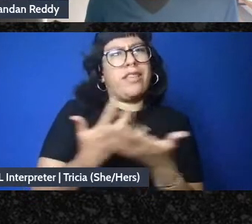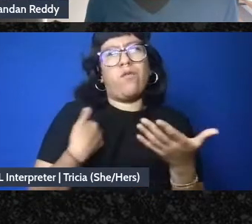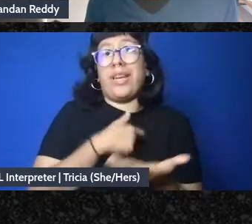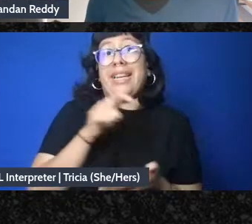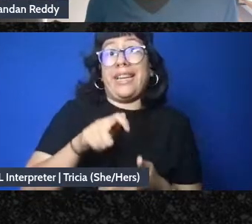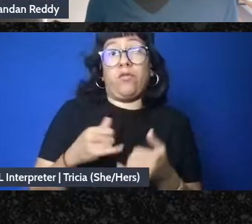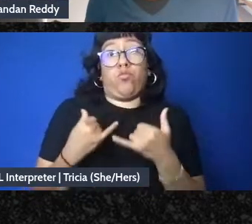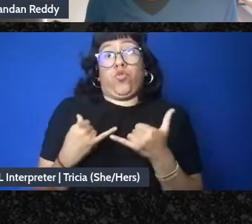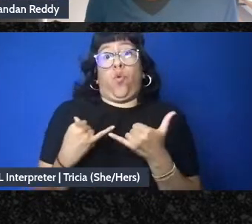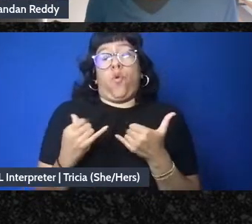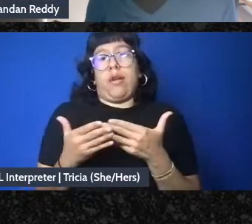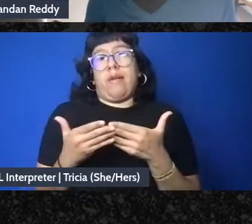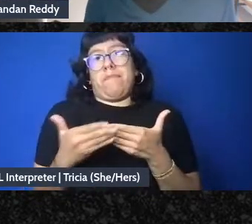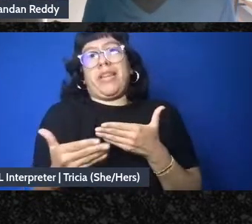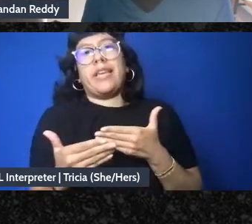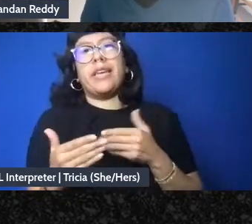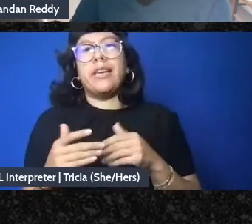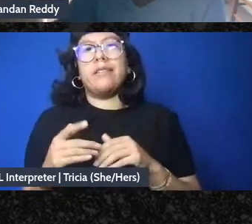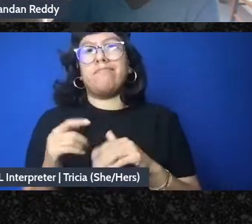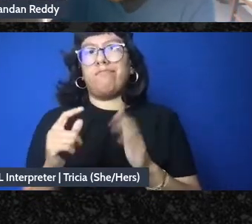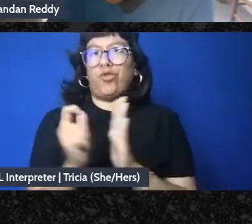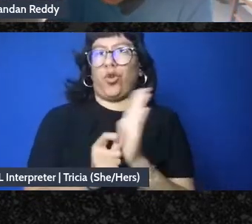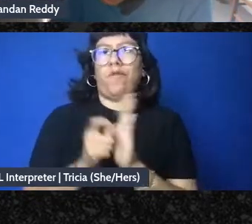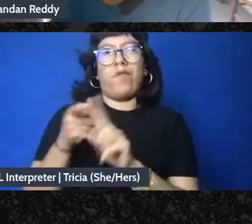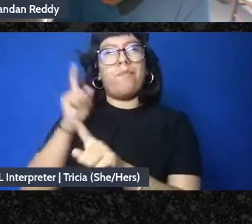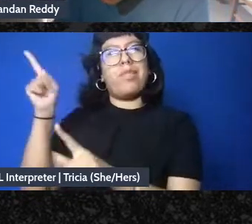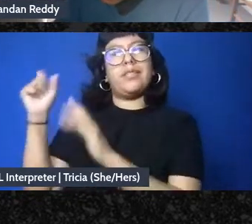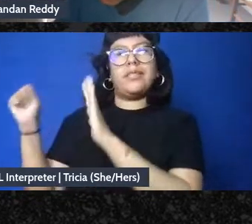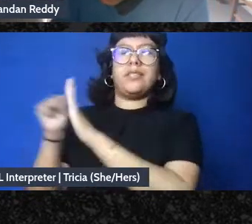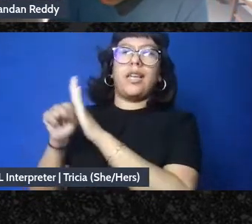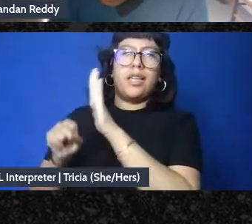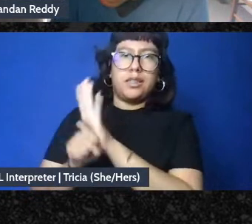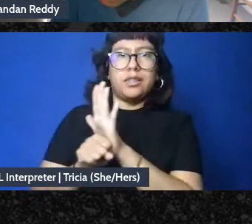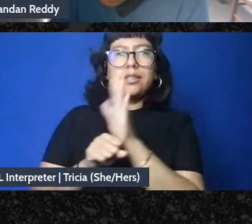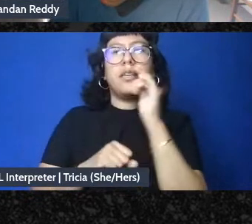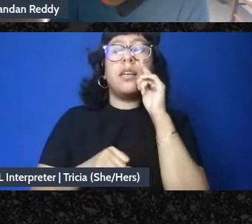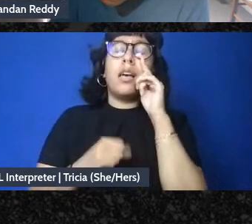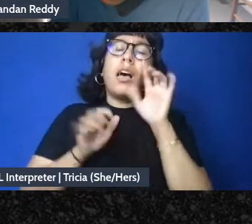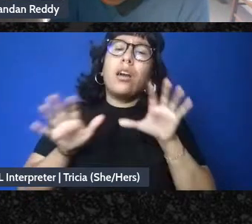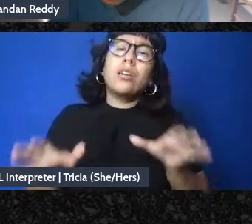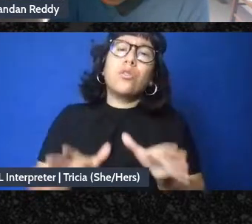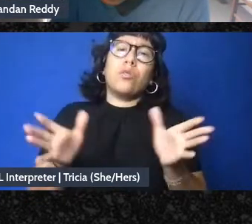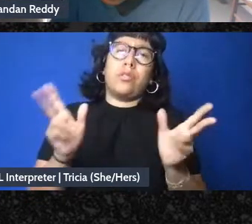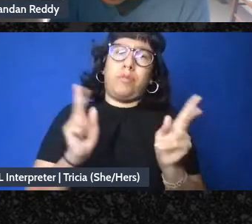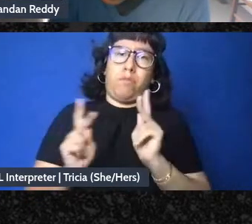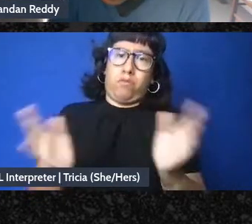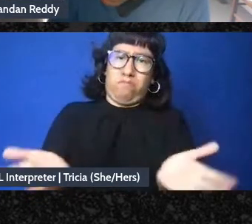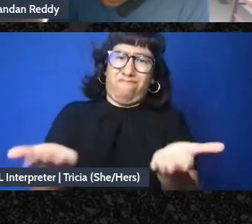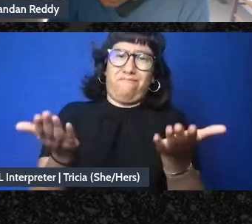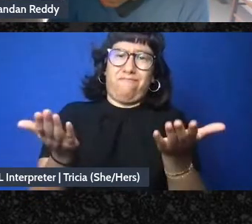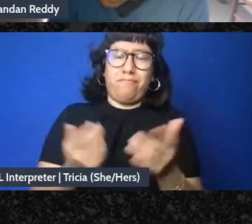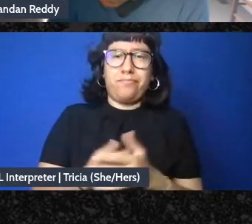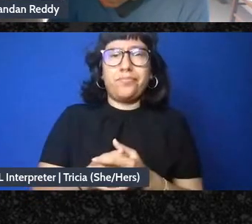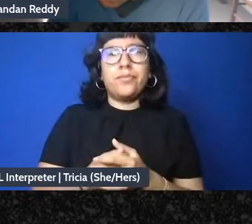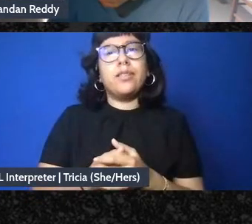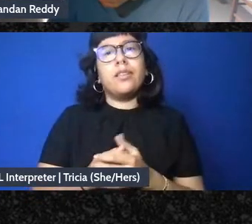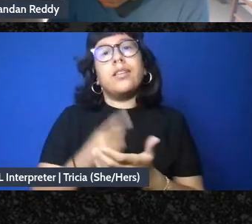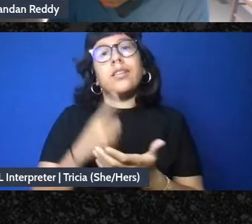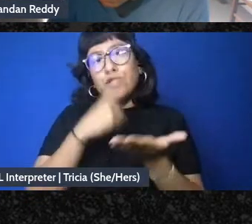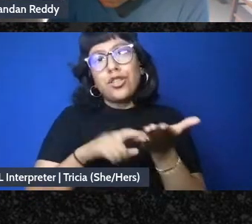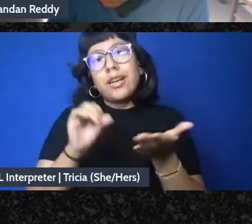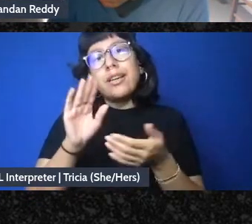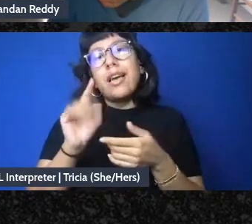medium term from those states and I would just encourage people to check out Harsha